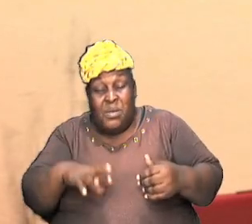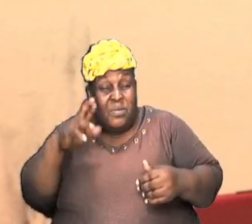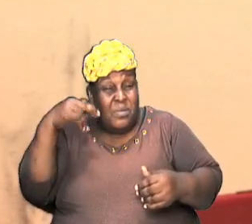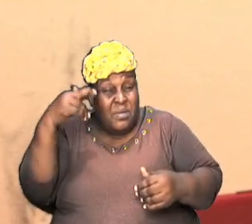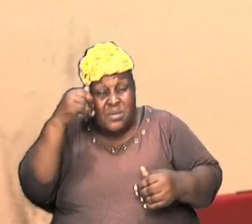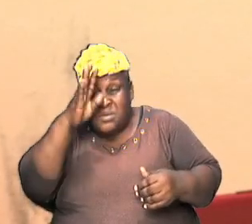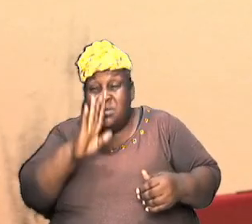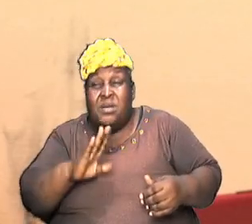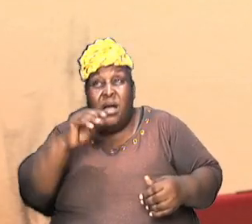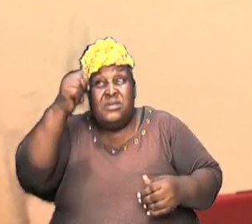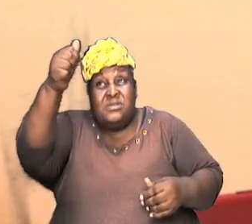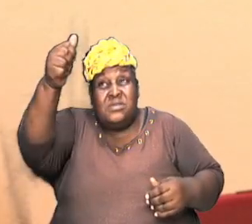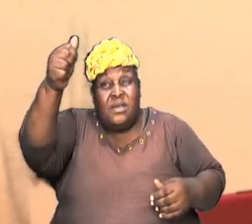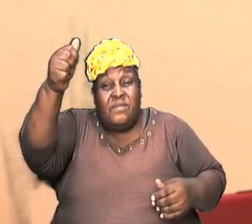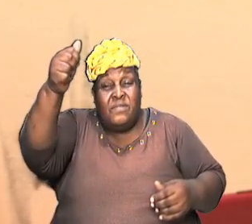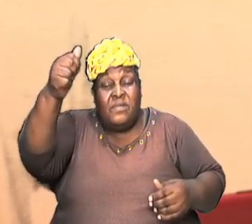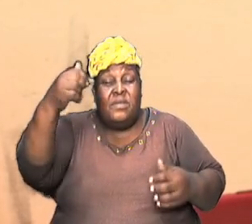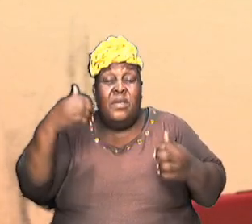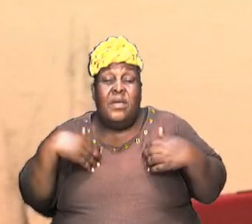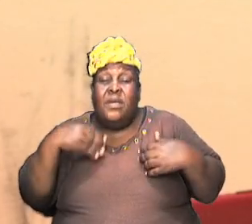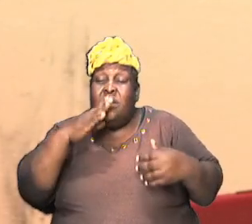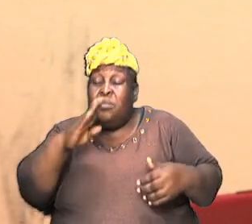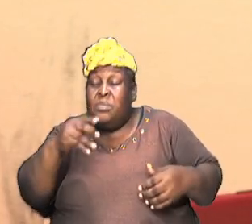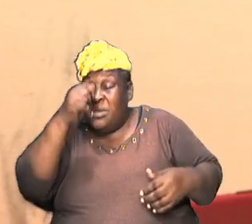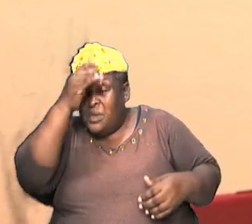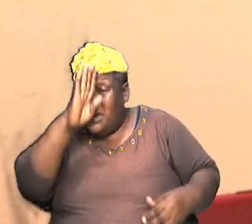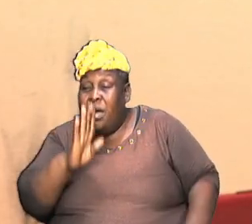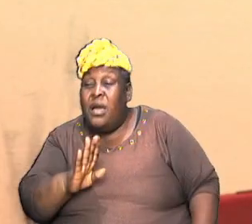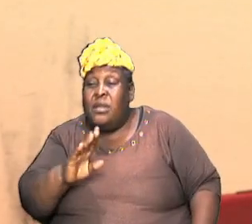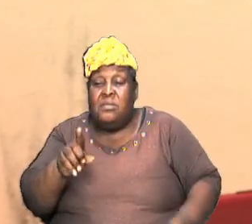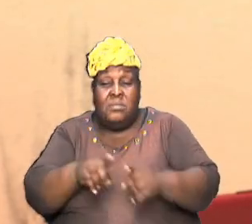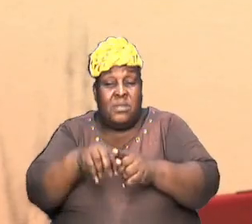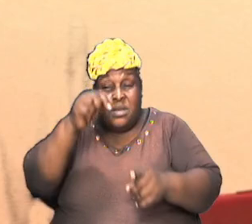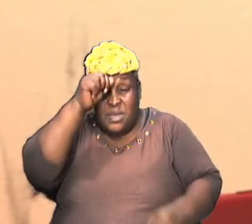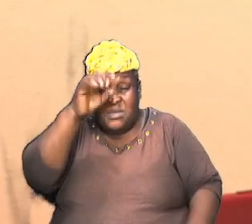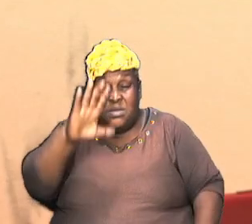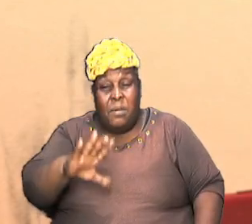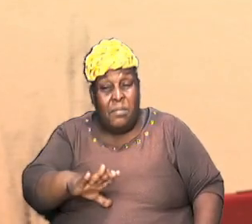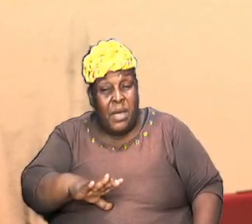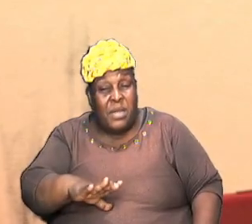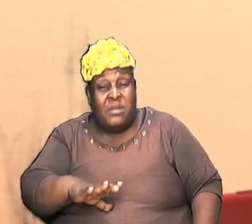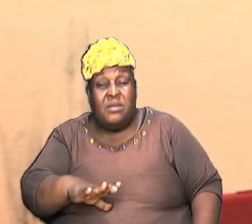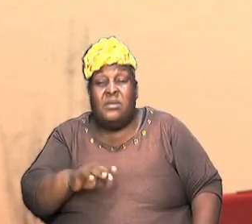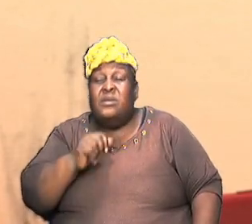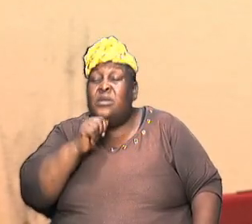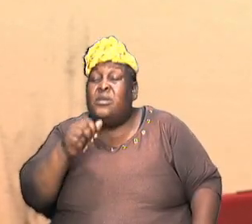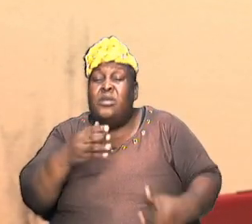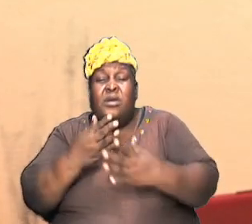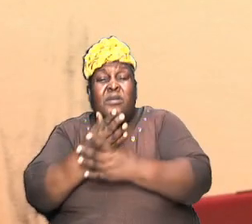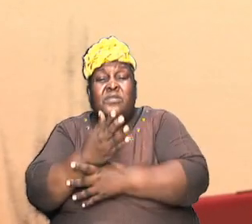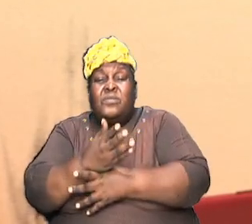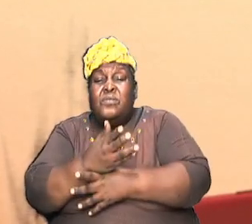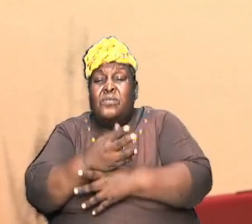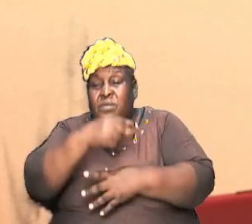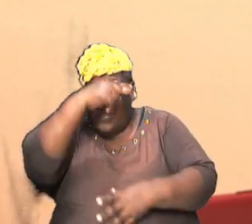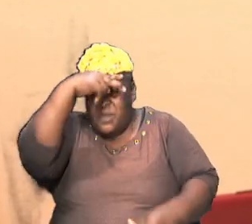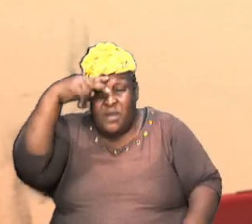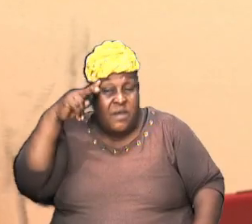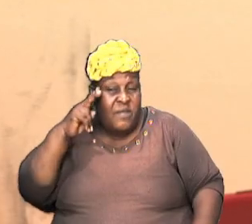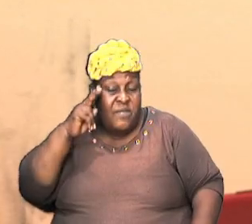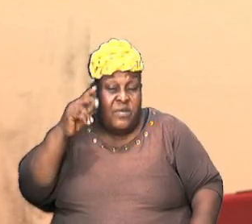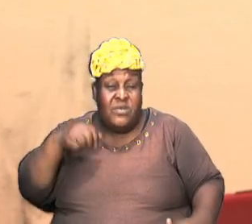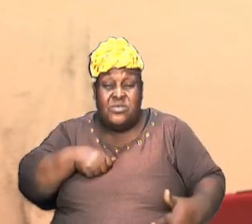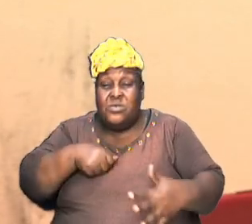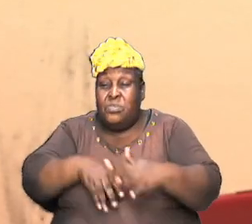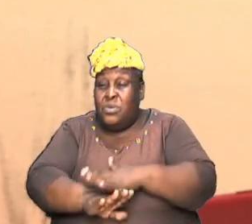God himself and so it had to be that God came as a man it's just that it was not through the virgin birth so he